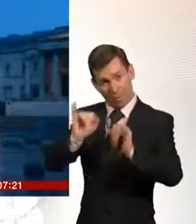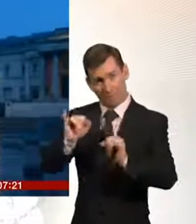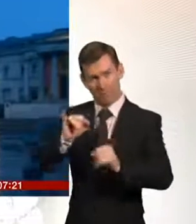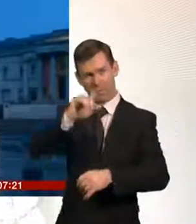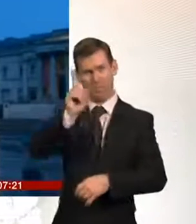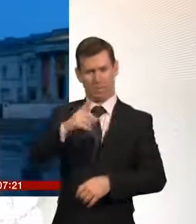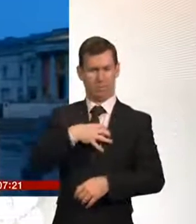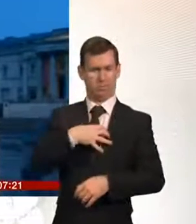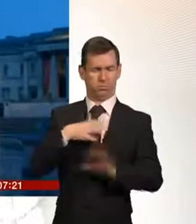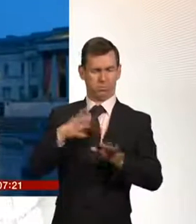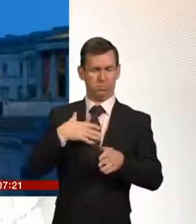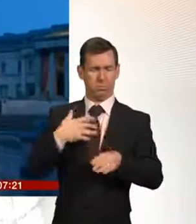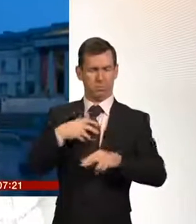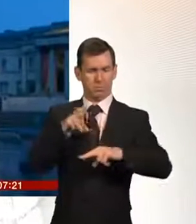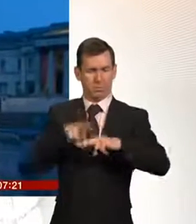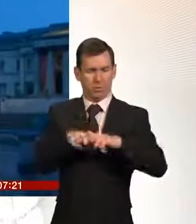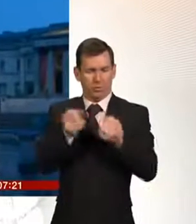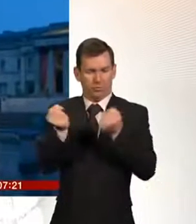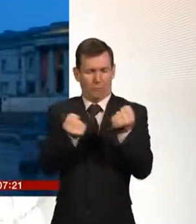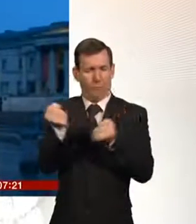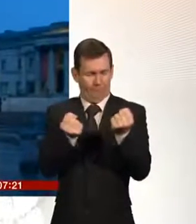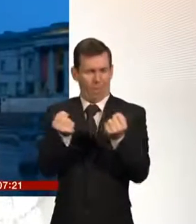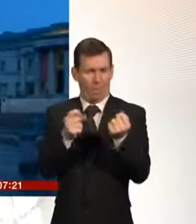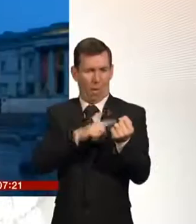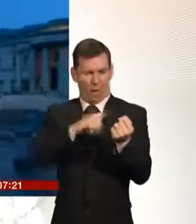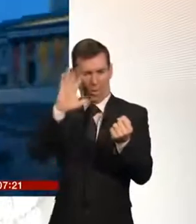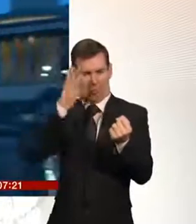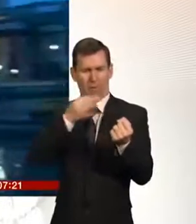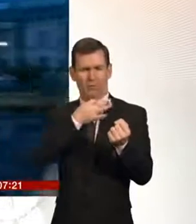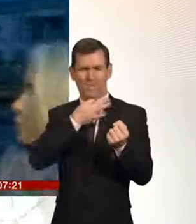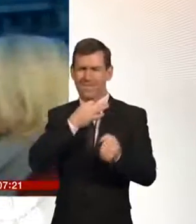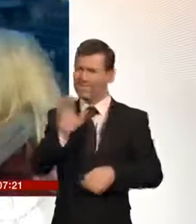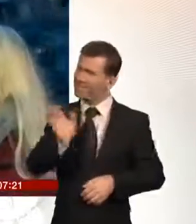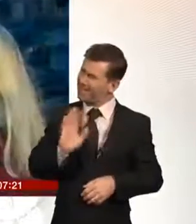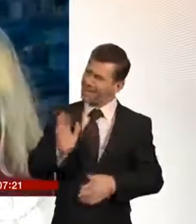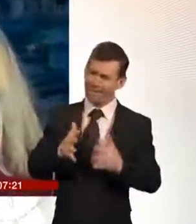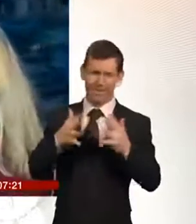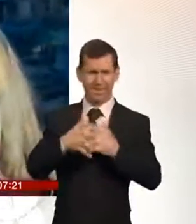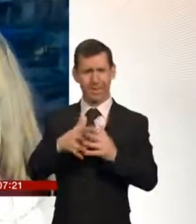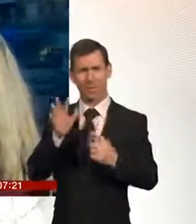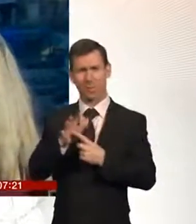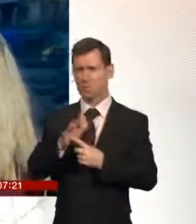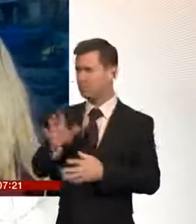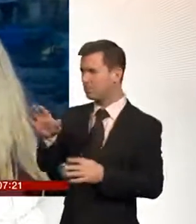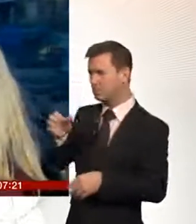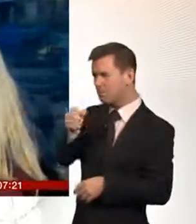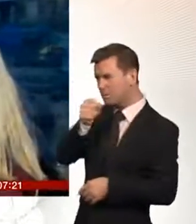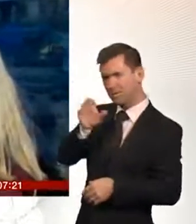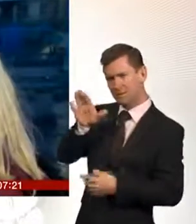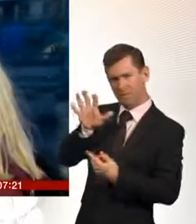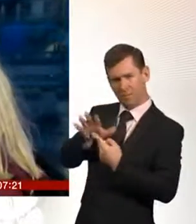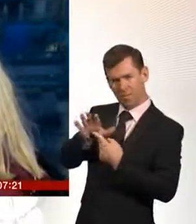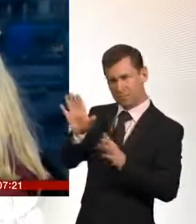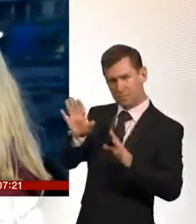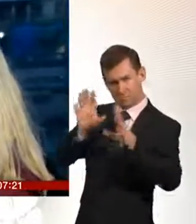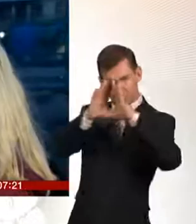keeps them in their vehicles thereby increasing the risk you're trying to prevent I think Andrew that is important to mention that we do want to say that truck that it is safe